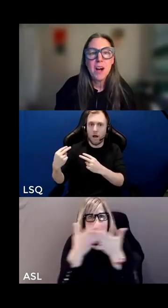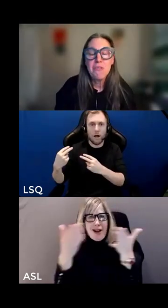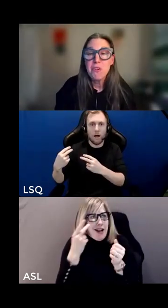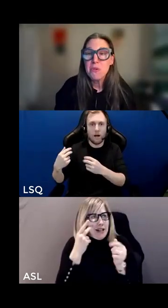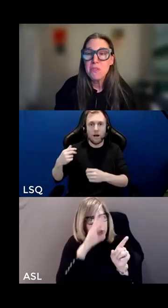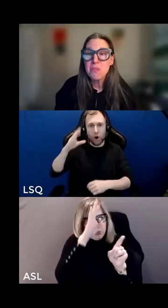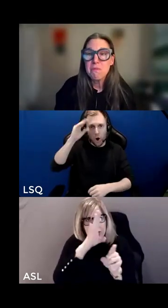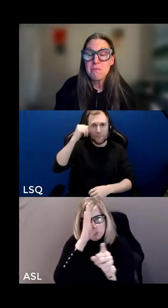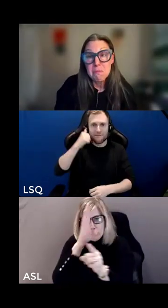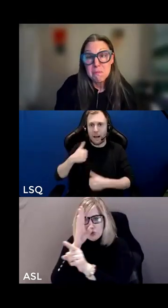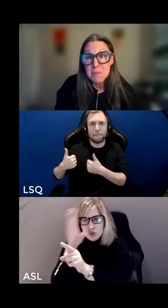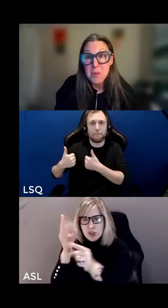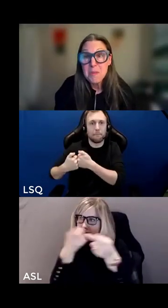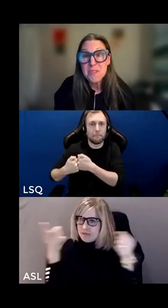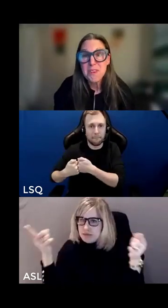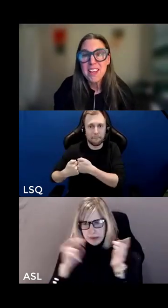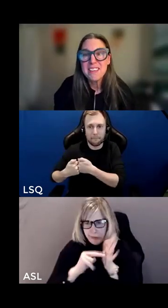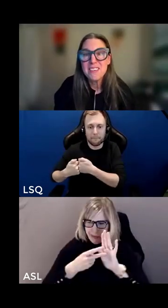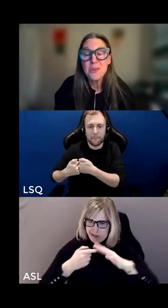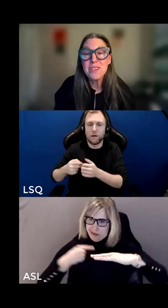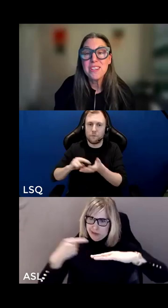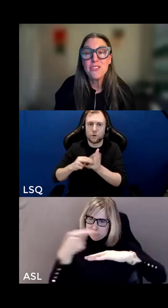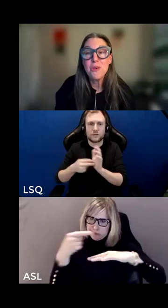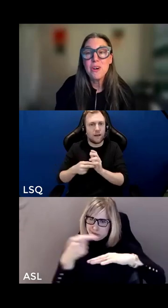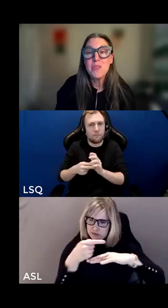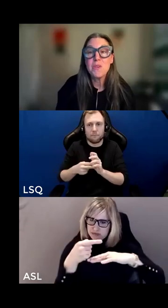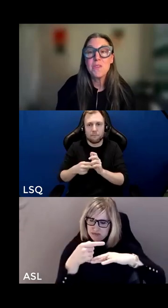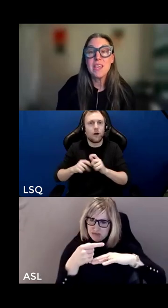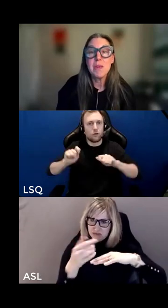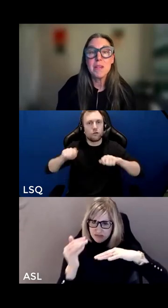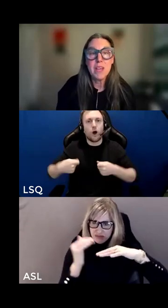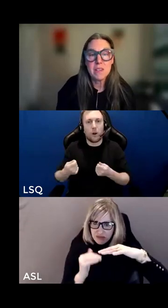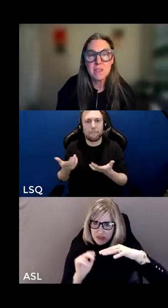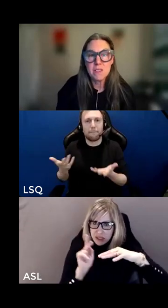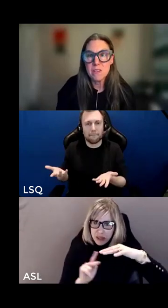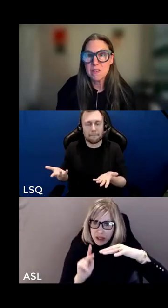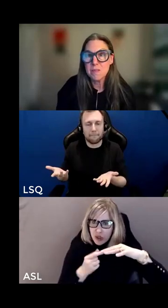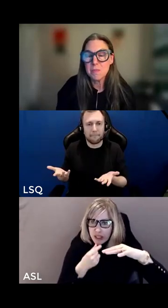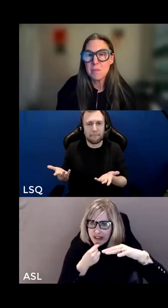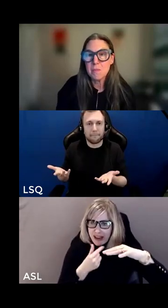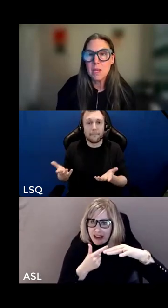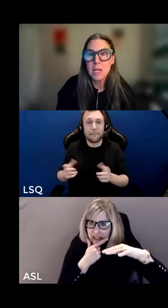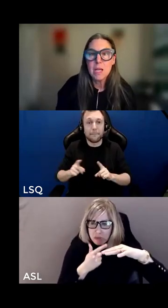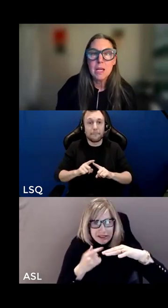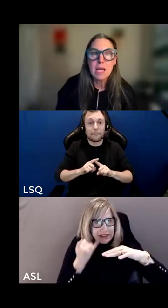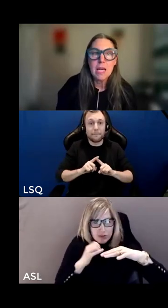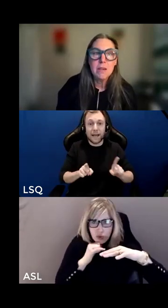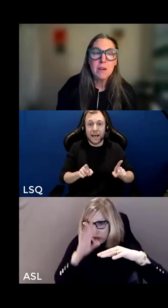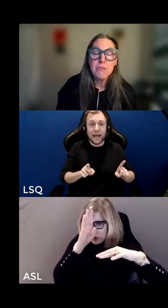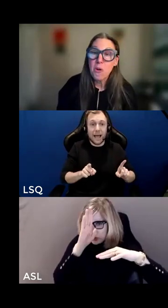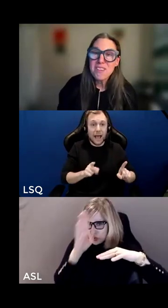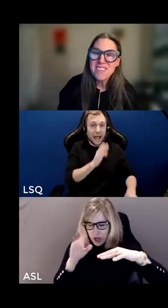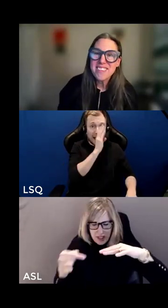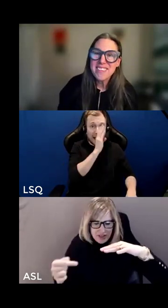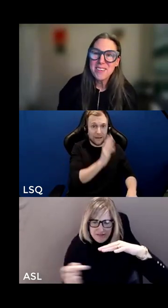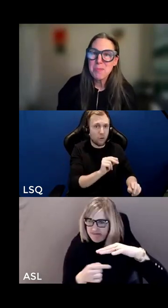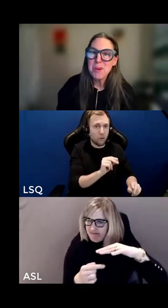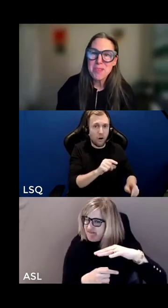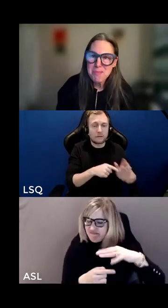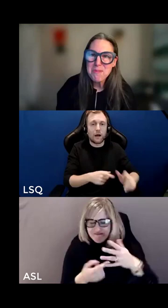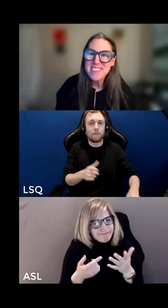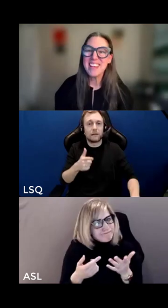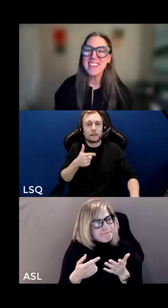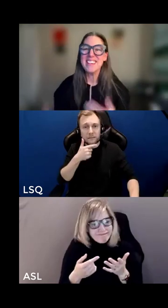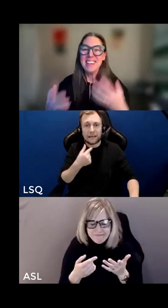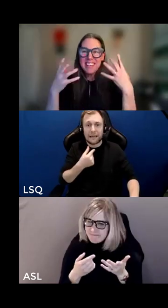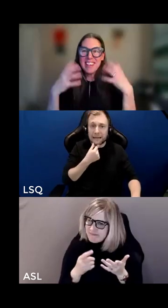meanwhile folks who aren't straight don't enjoy those same advantages actions and of course there are